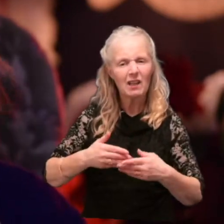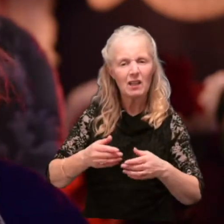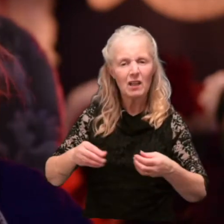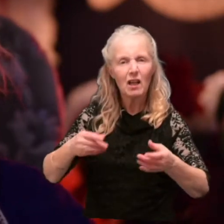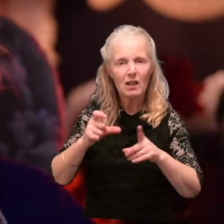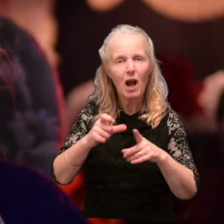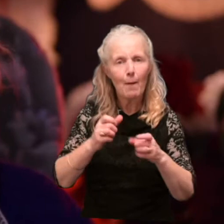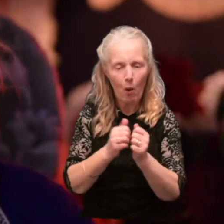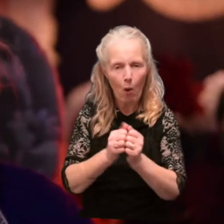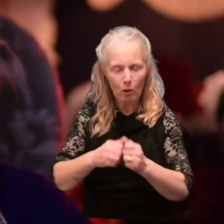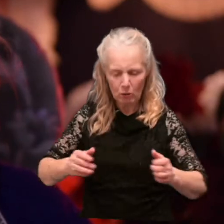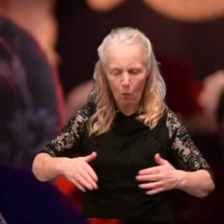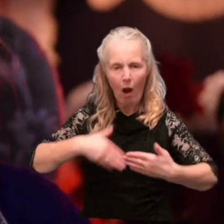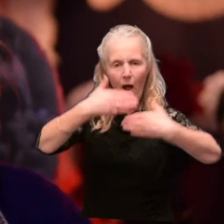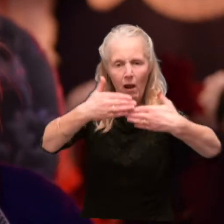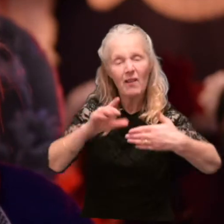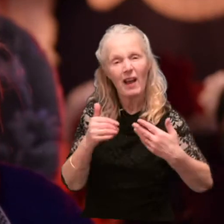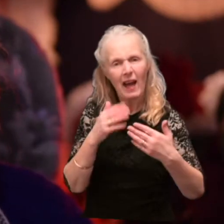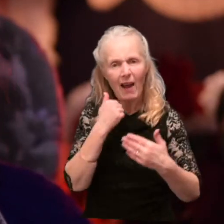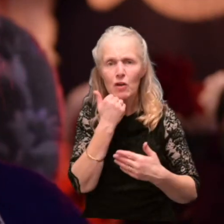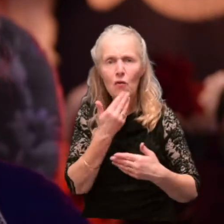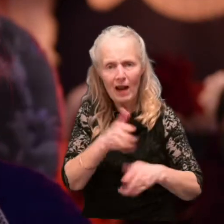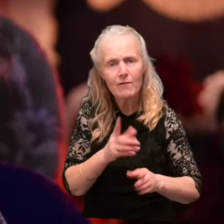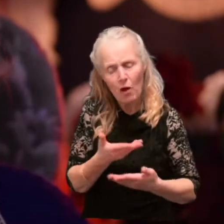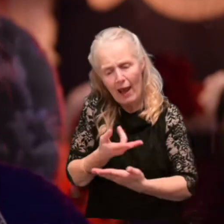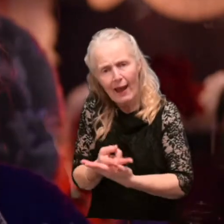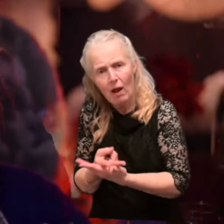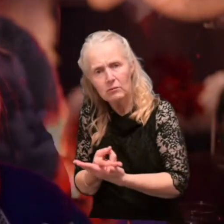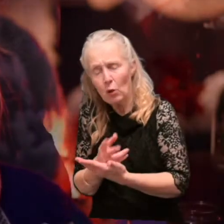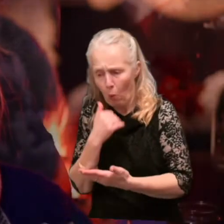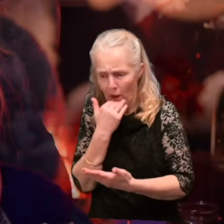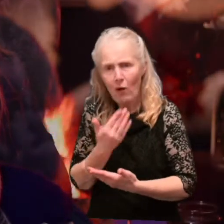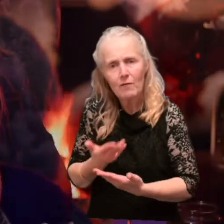And I still have enough left to lie on, so there's plenty spare.